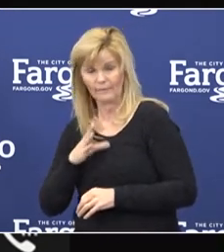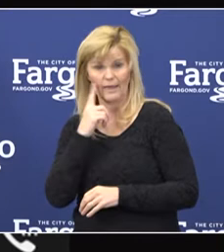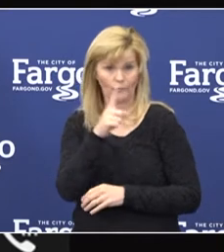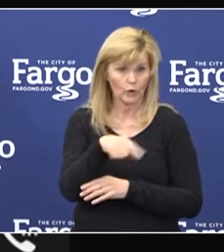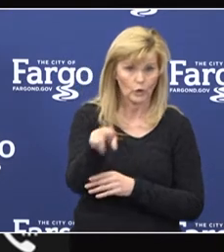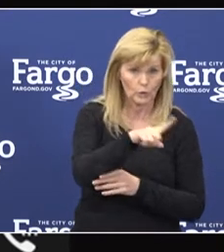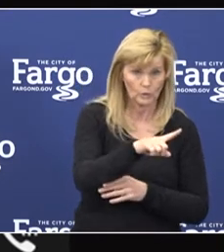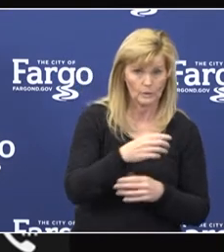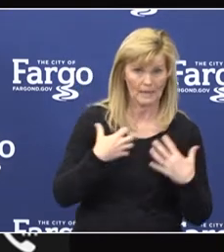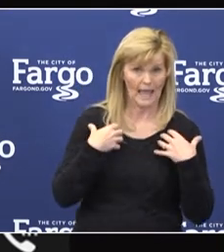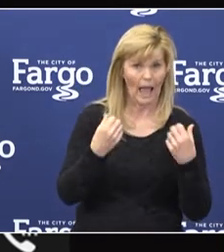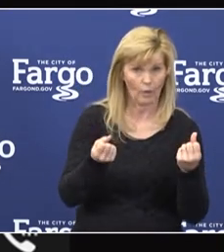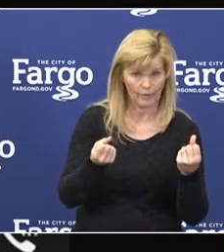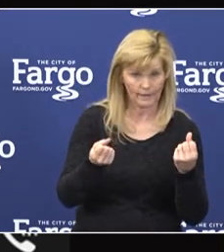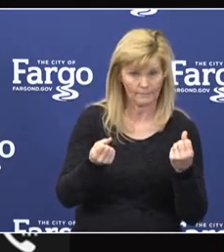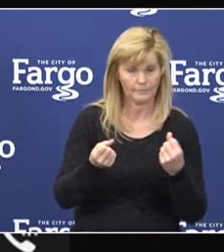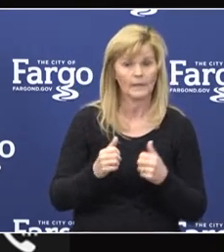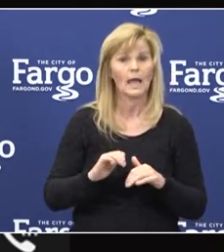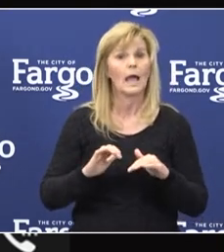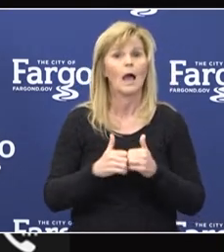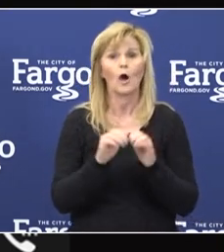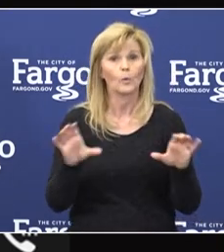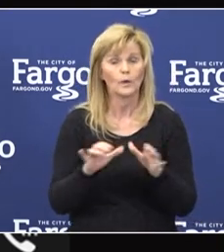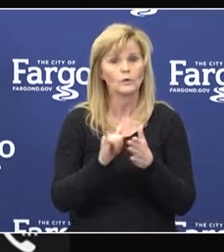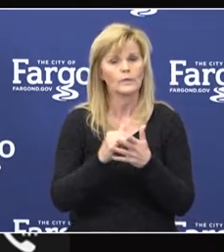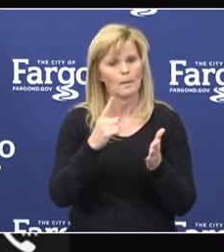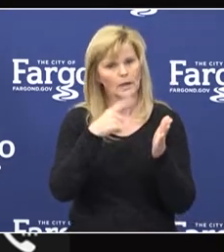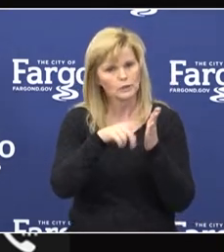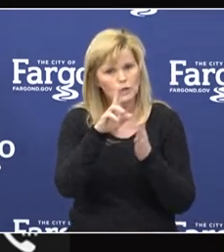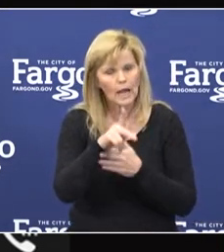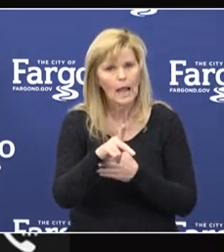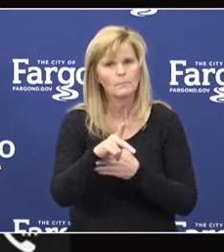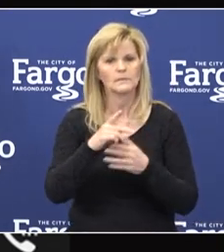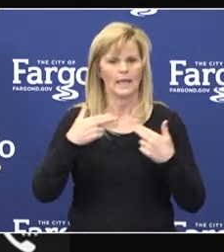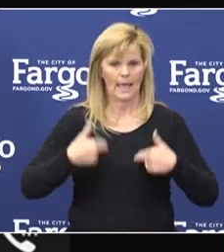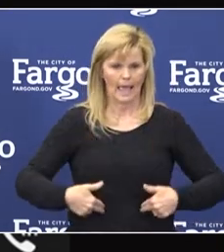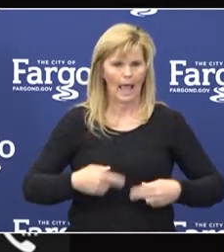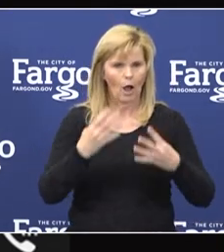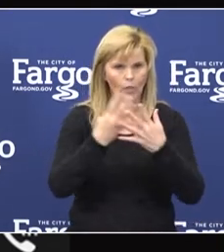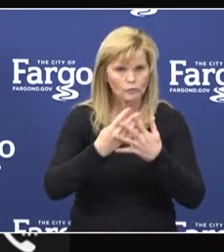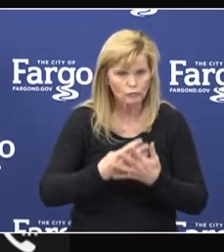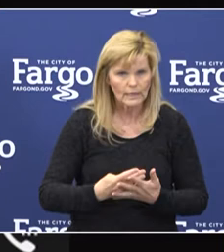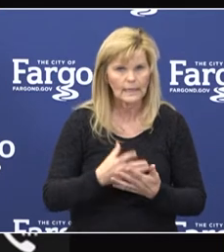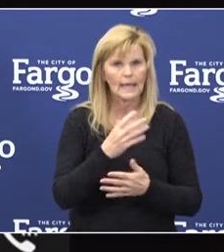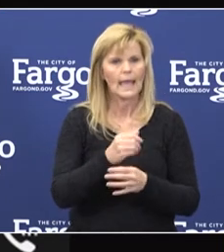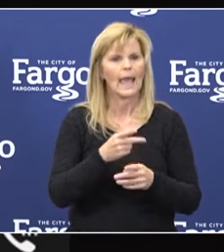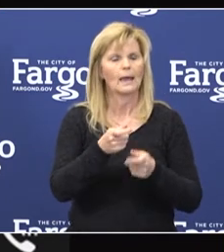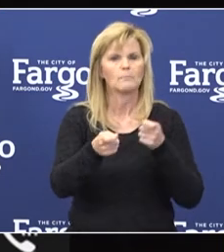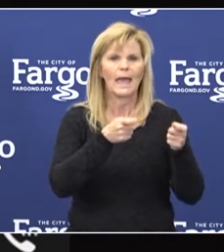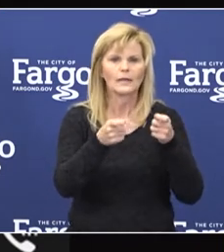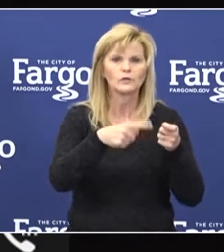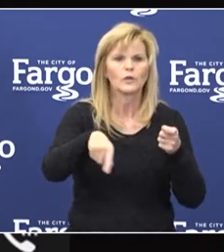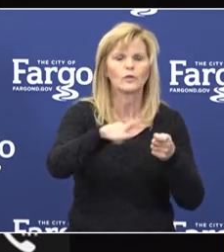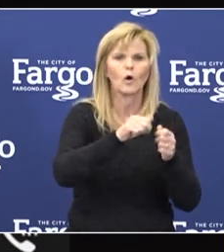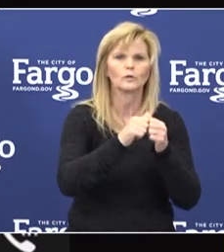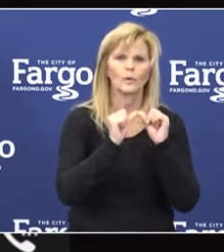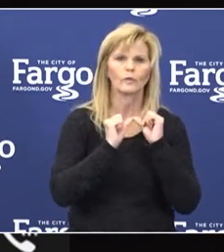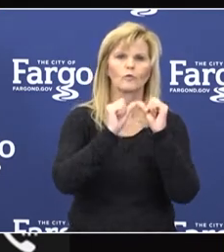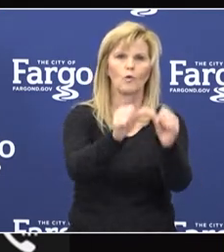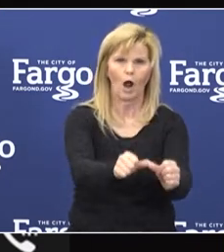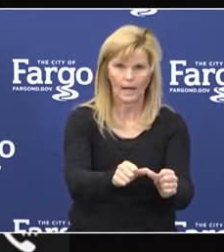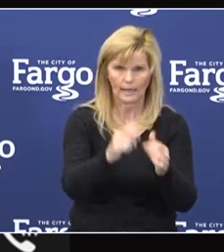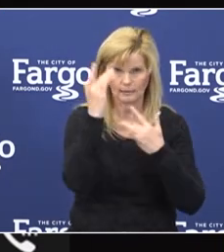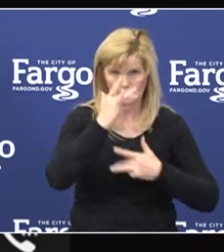We do this by providing routine preventative care, health screenings, as well as managing chronic health conditions and acute care